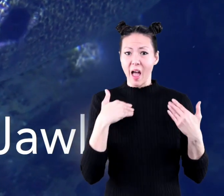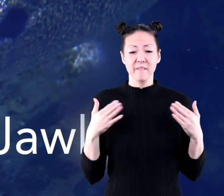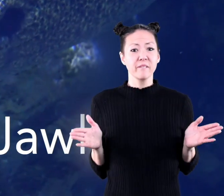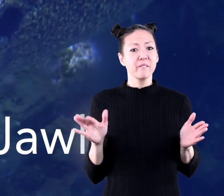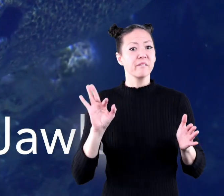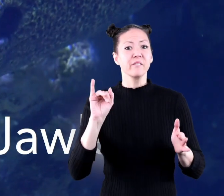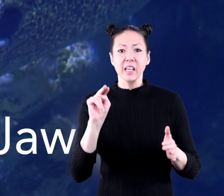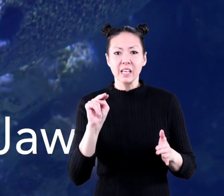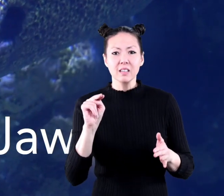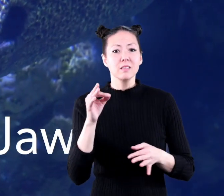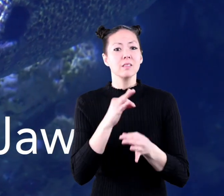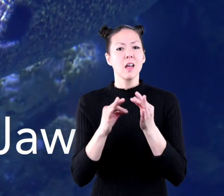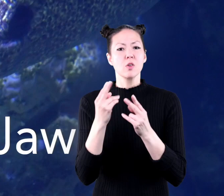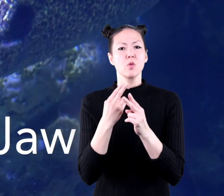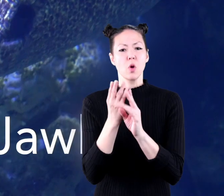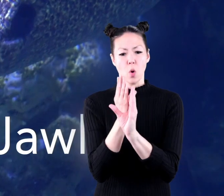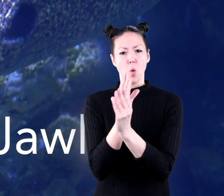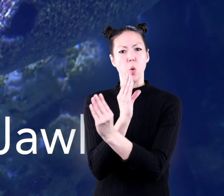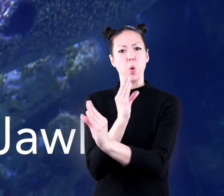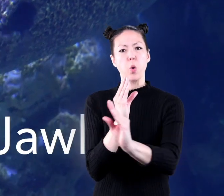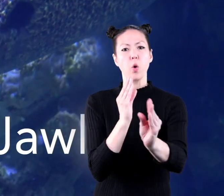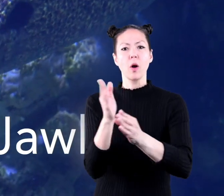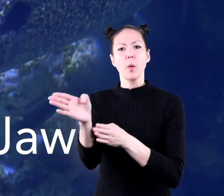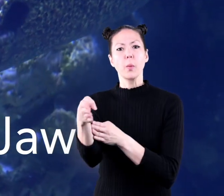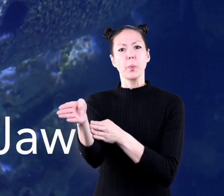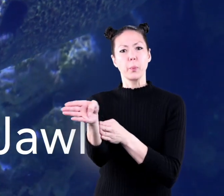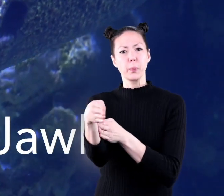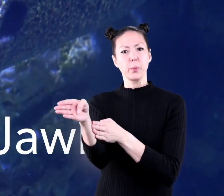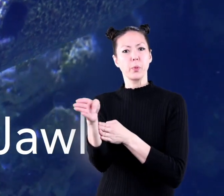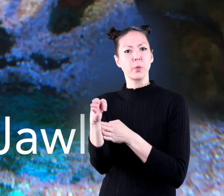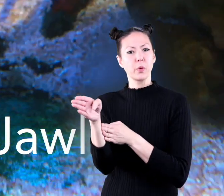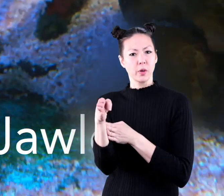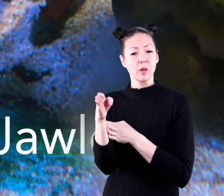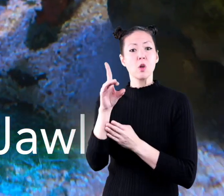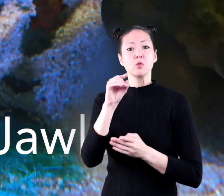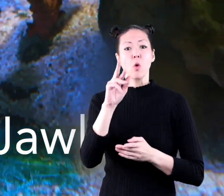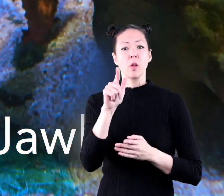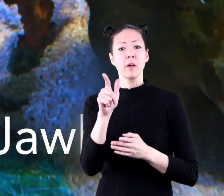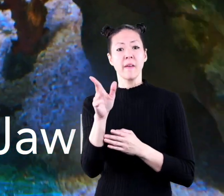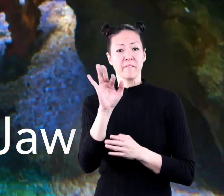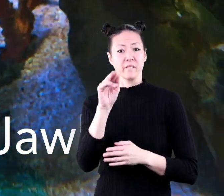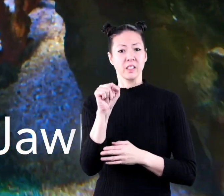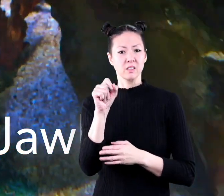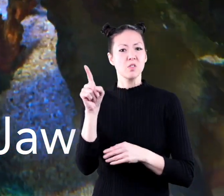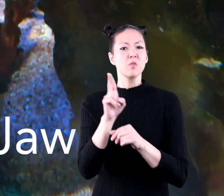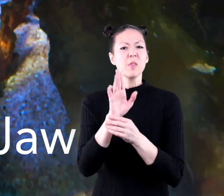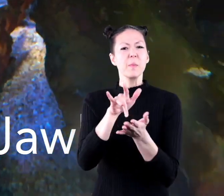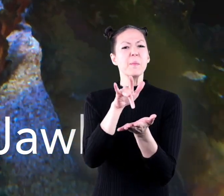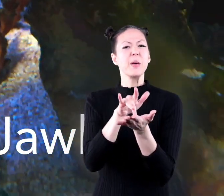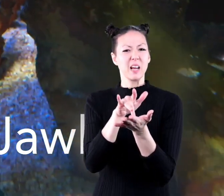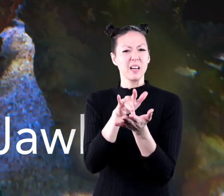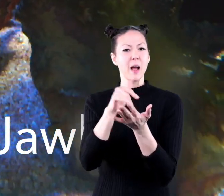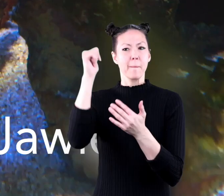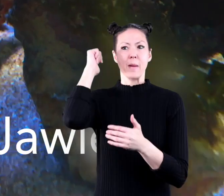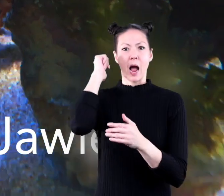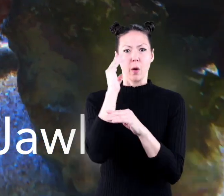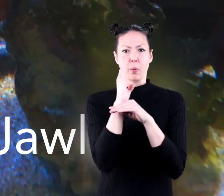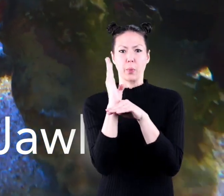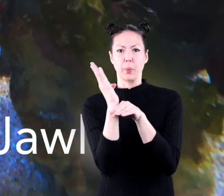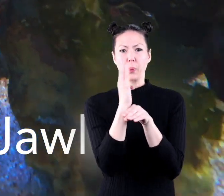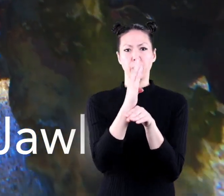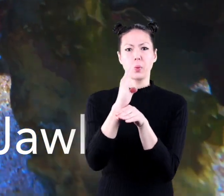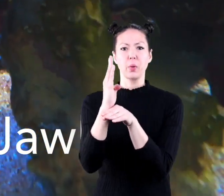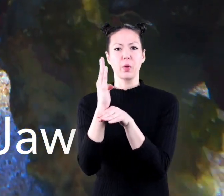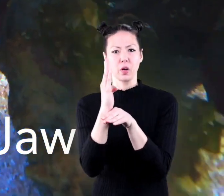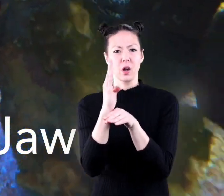bodies instead they have a dorsal or caudal fin dorsal fins are on the middle of a fish's back